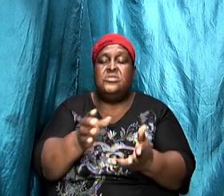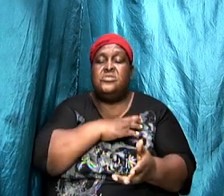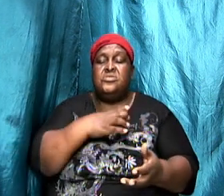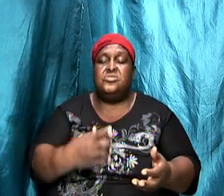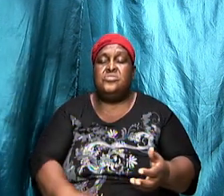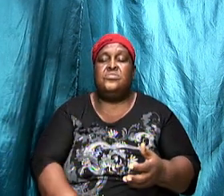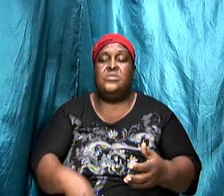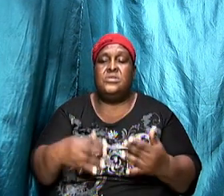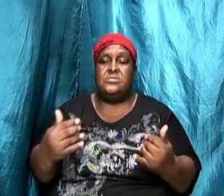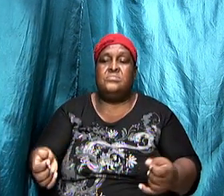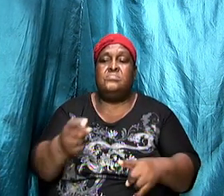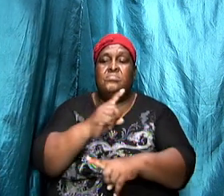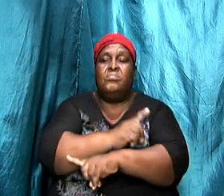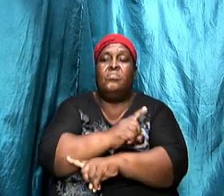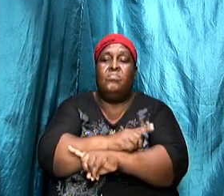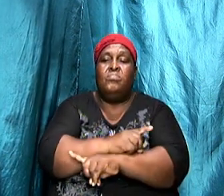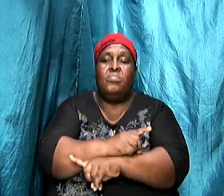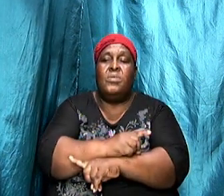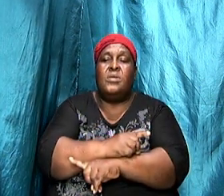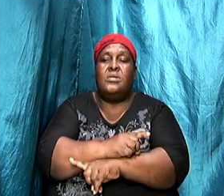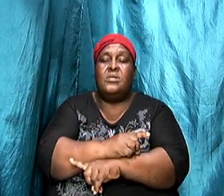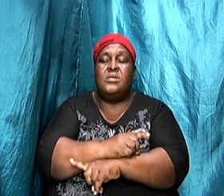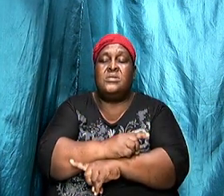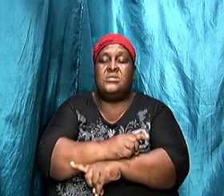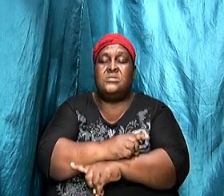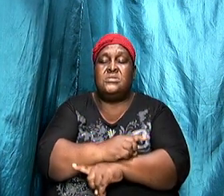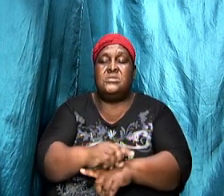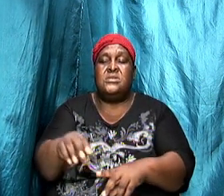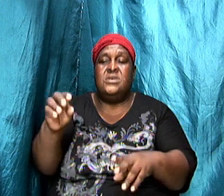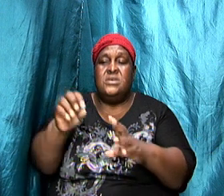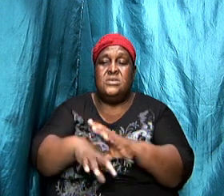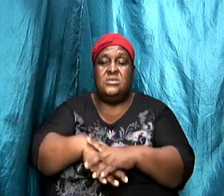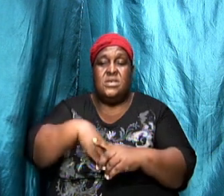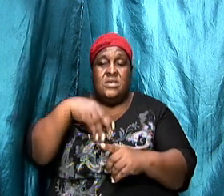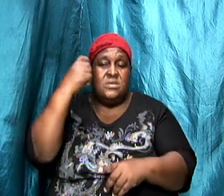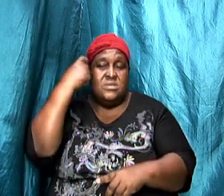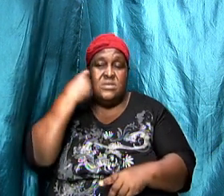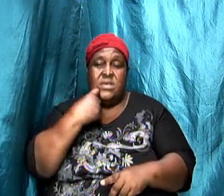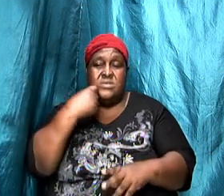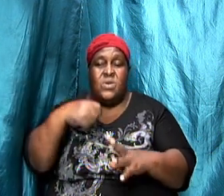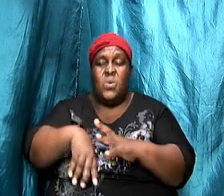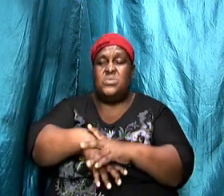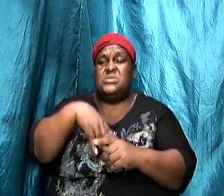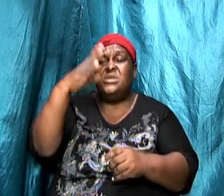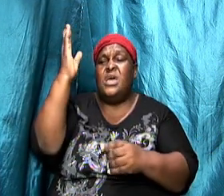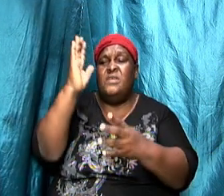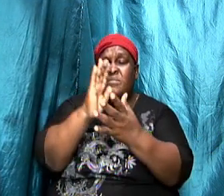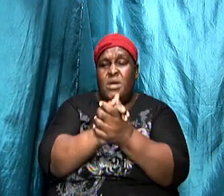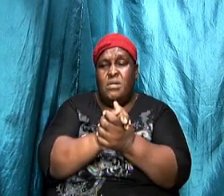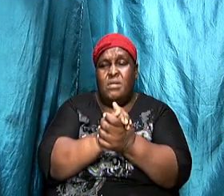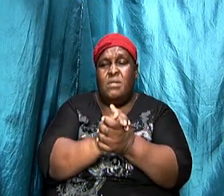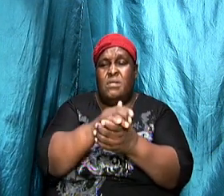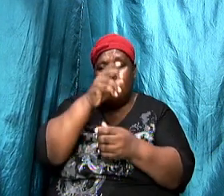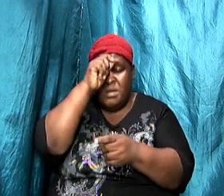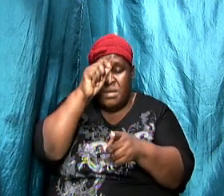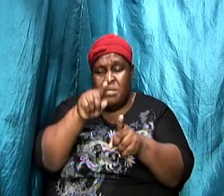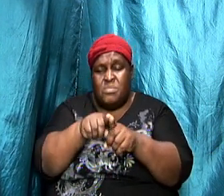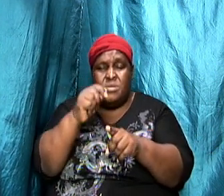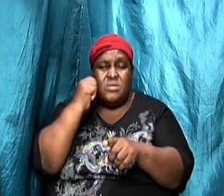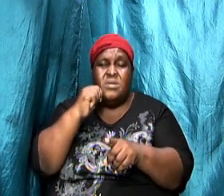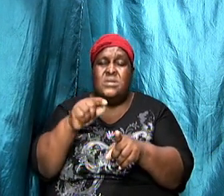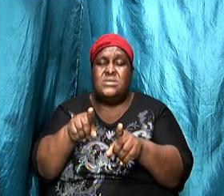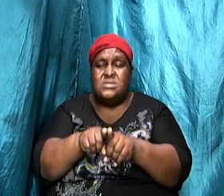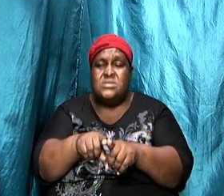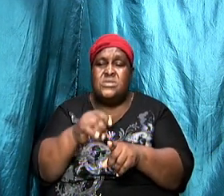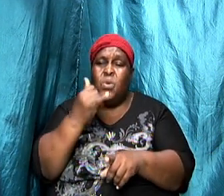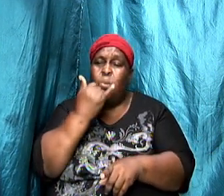normalize sex outside of marriage brothers and sisters it is wrong and we hit